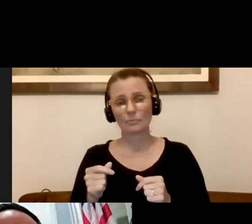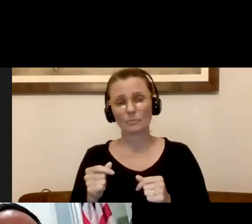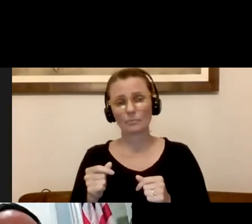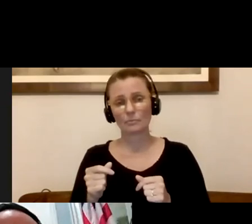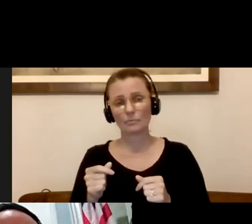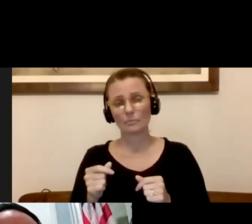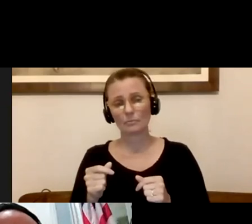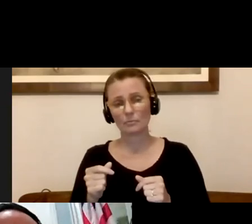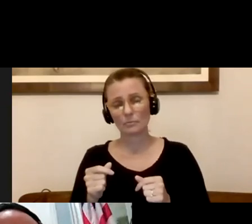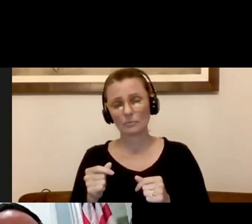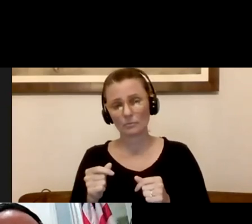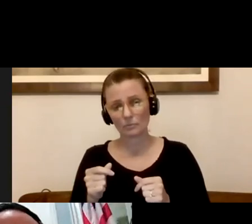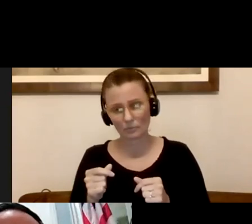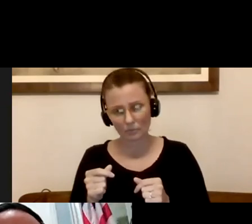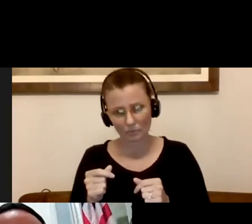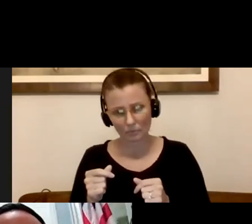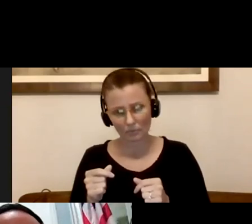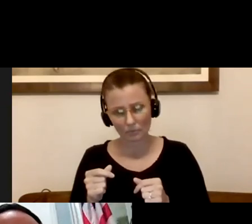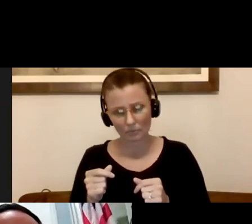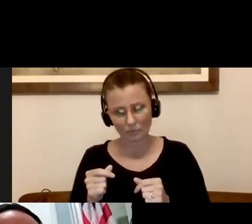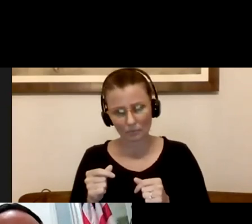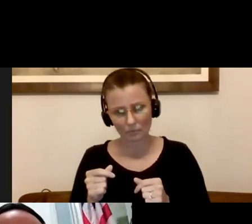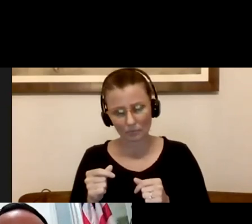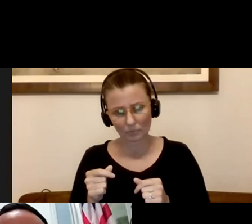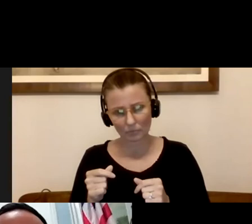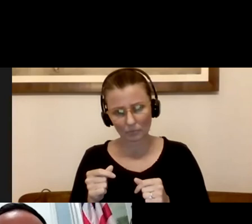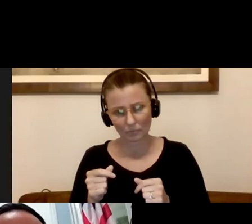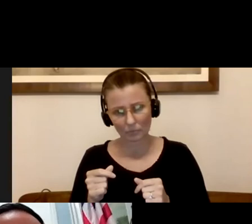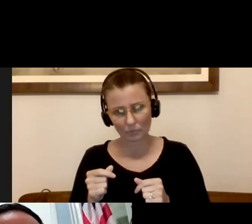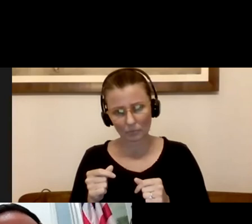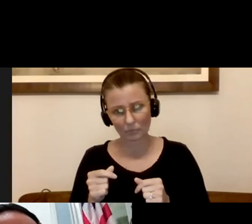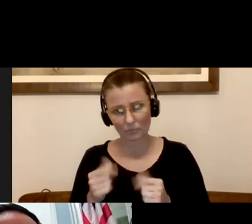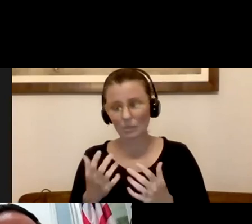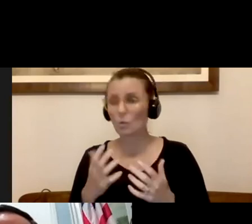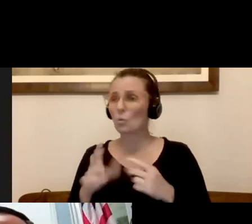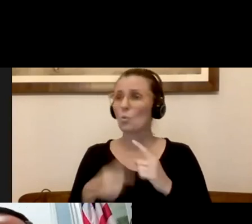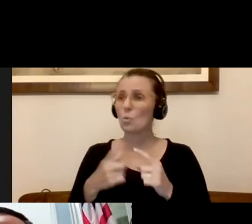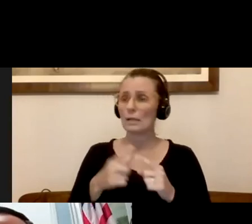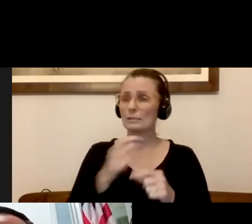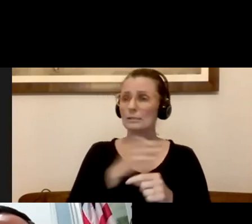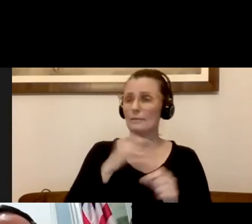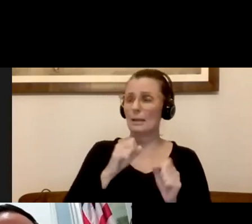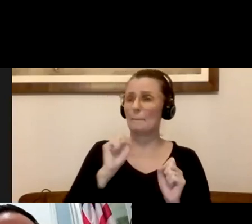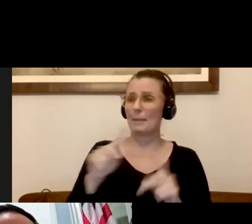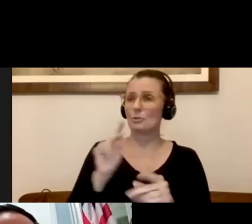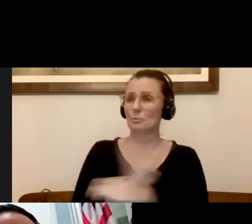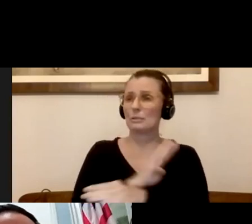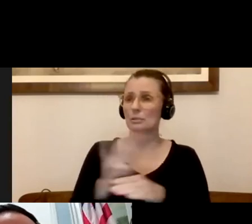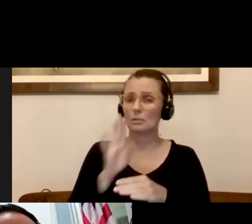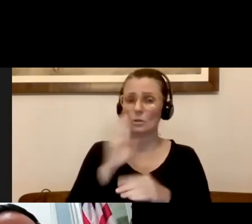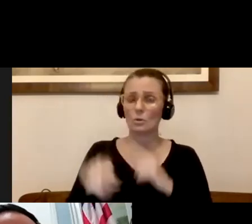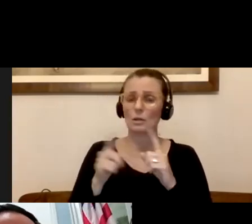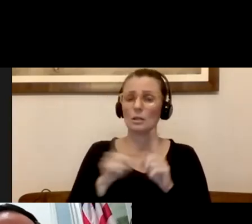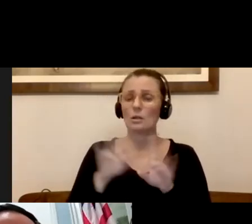offer a service to public, have employees returned to office. Joshua, that's going to be determined one by the reopening phases,